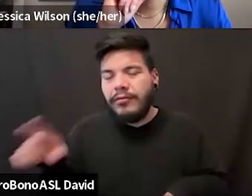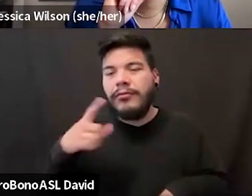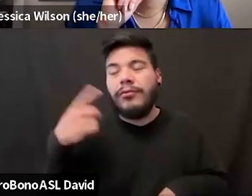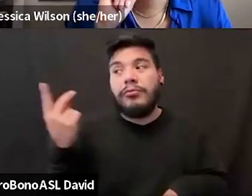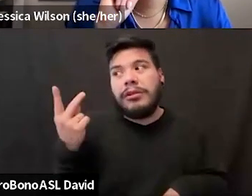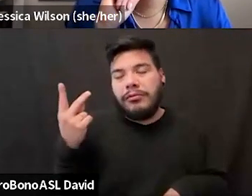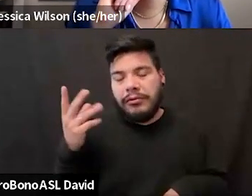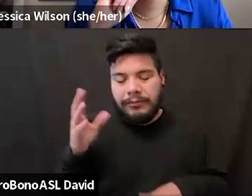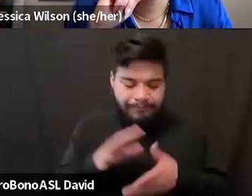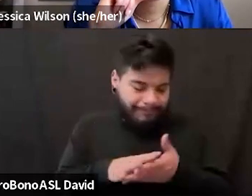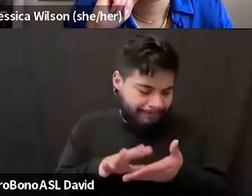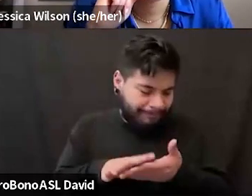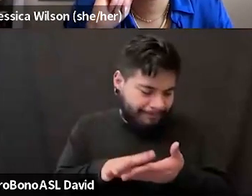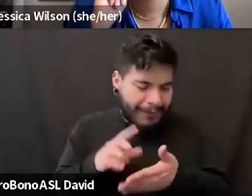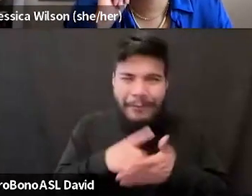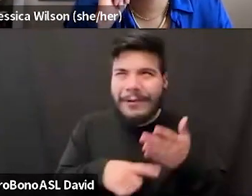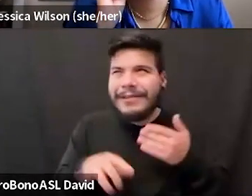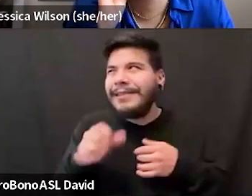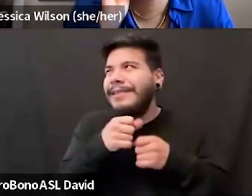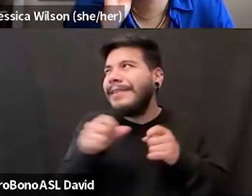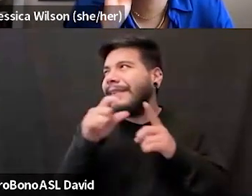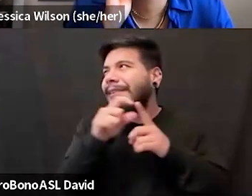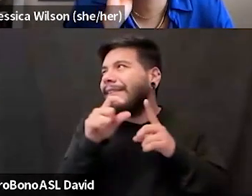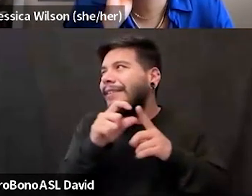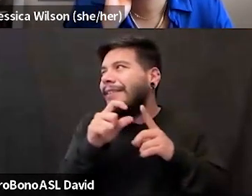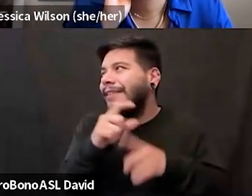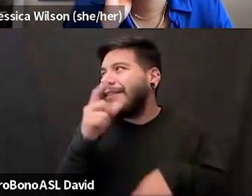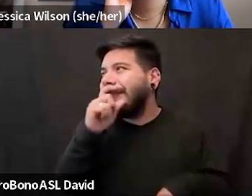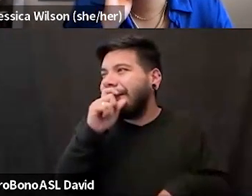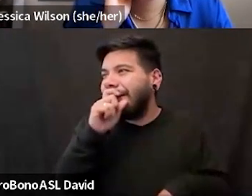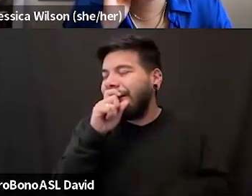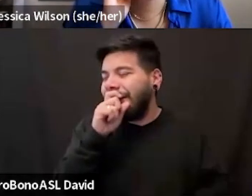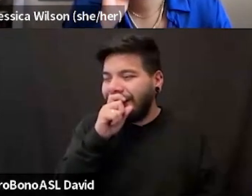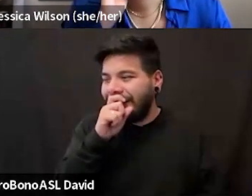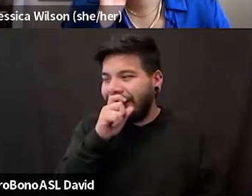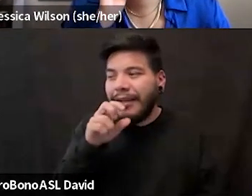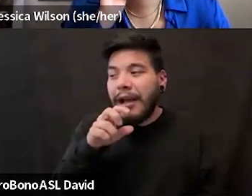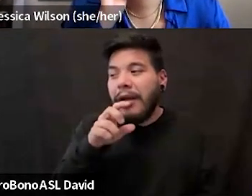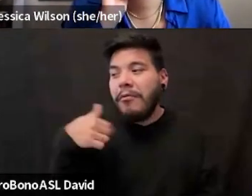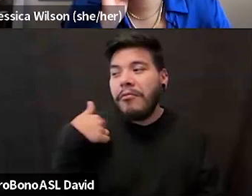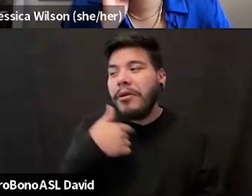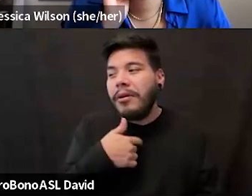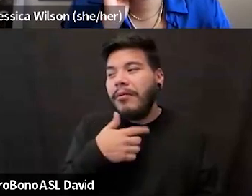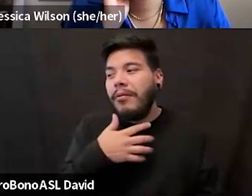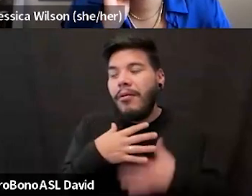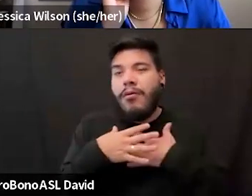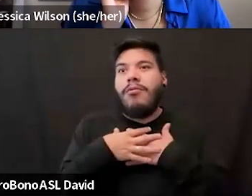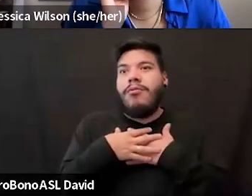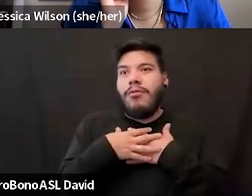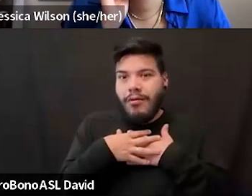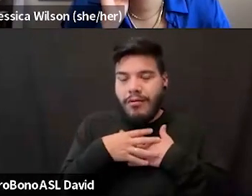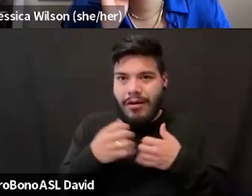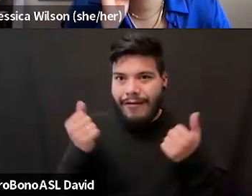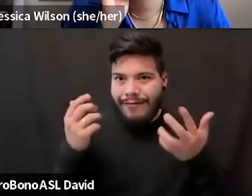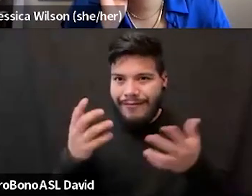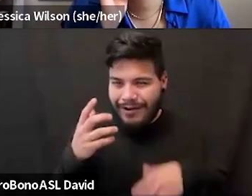um, like what's the PG word for this YouTube? What will be record, dismayed with how all of the white women in the